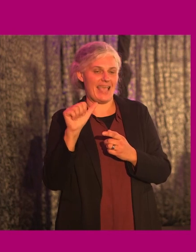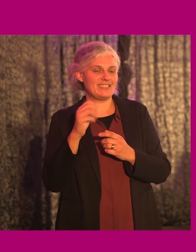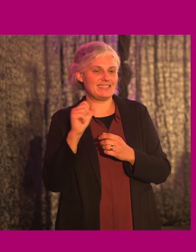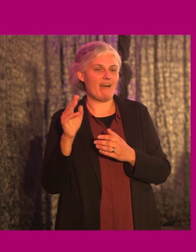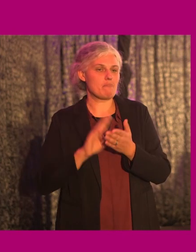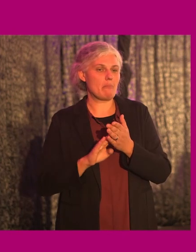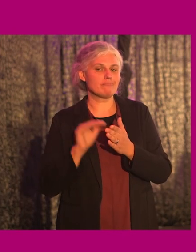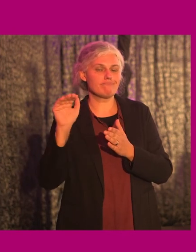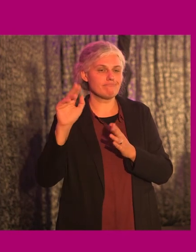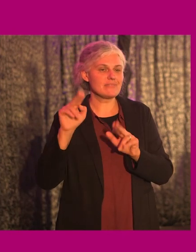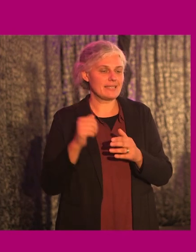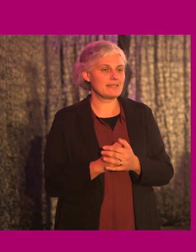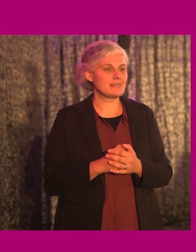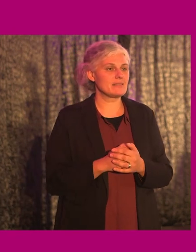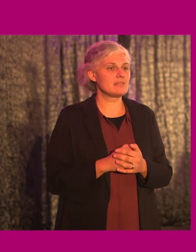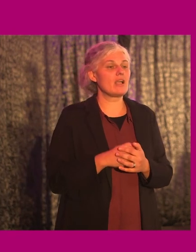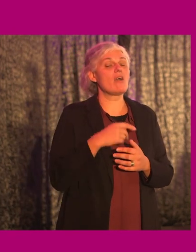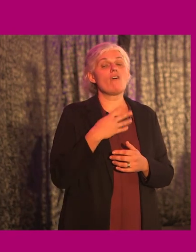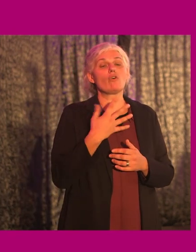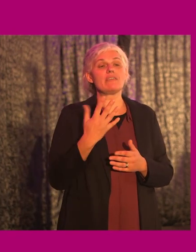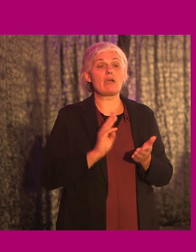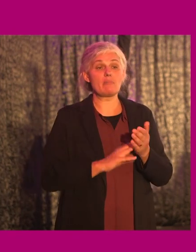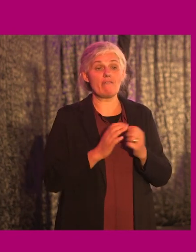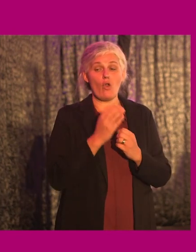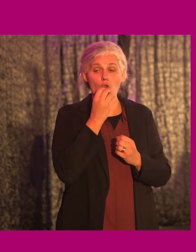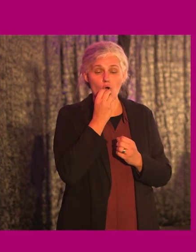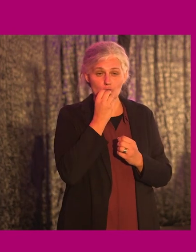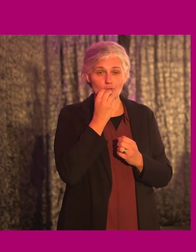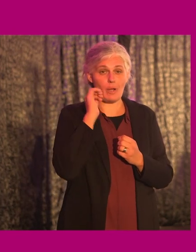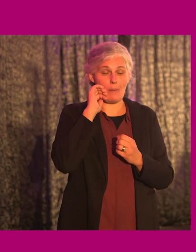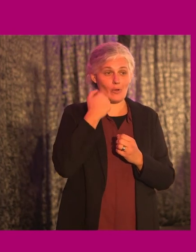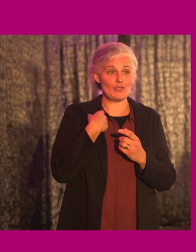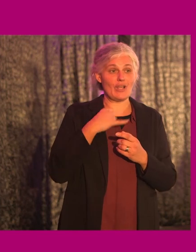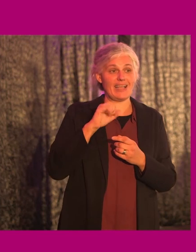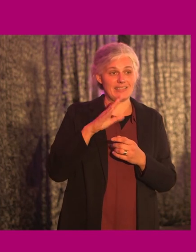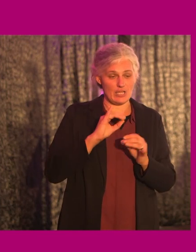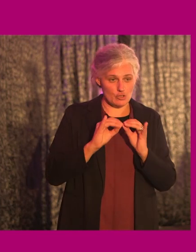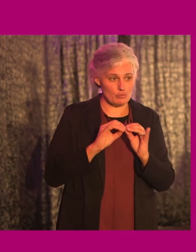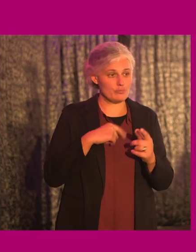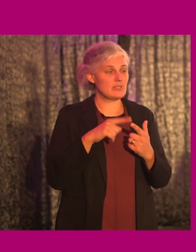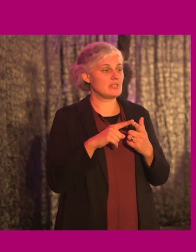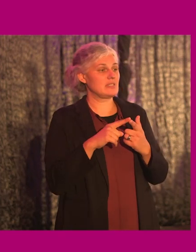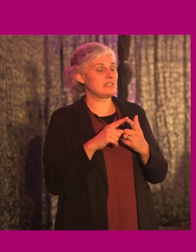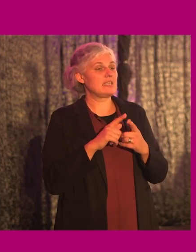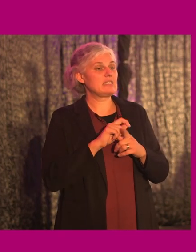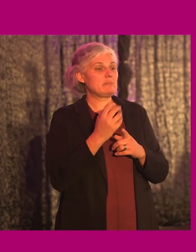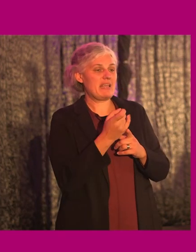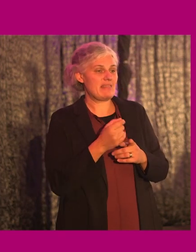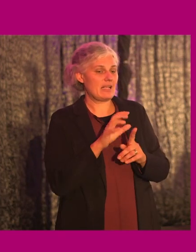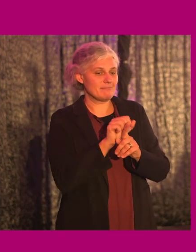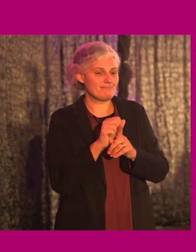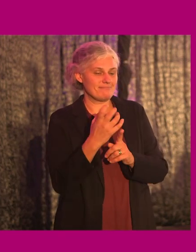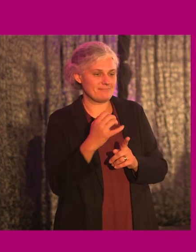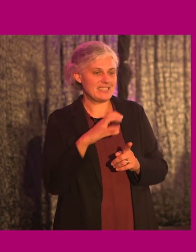We're going to allow the full 45 minutes for lunch because I know our ISL interpreters, our speed text captioners, our Avcom